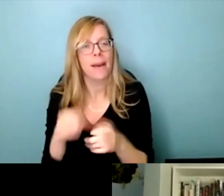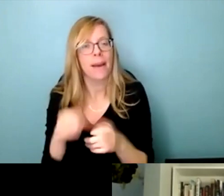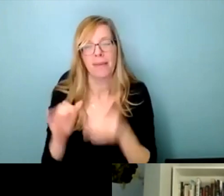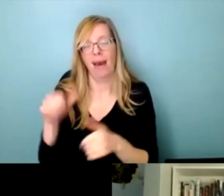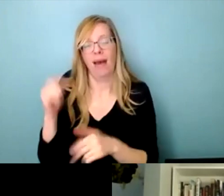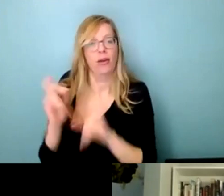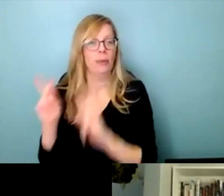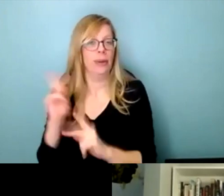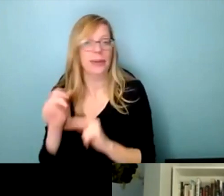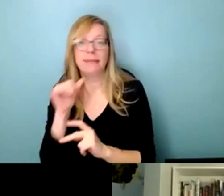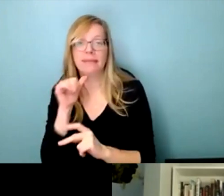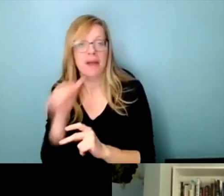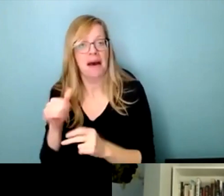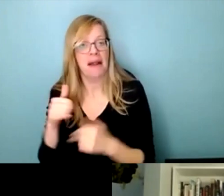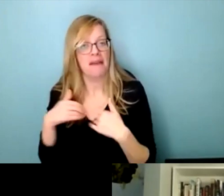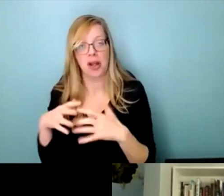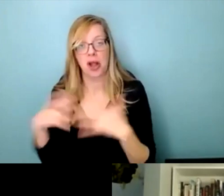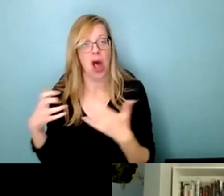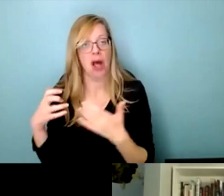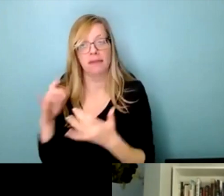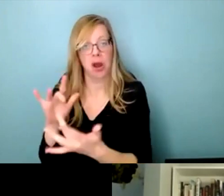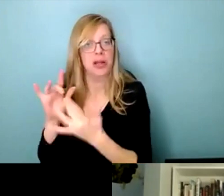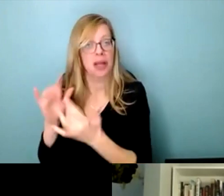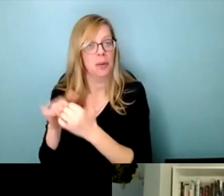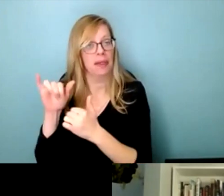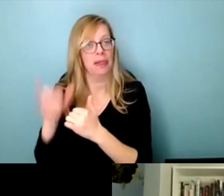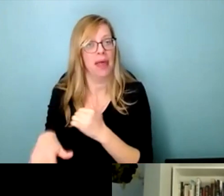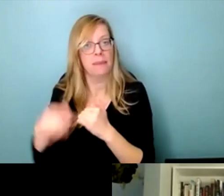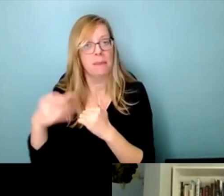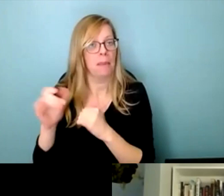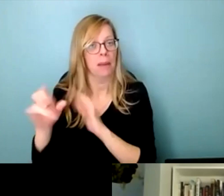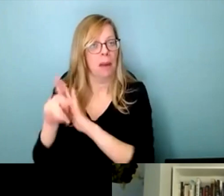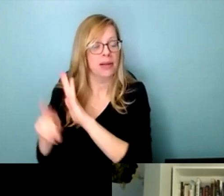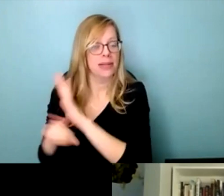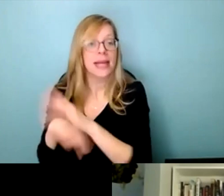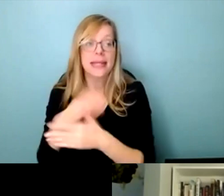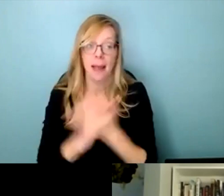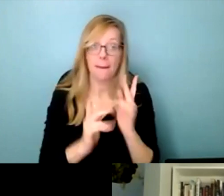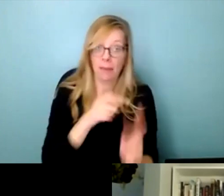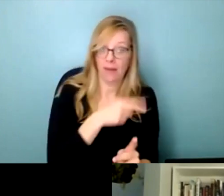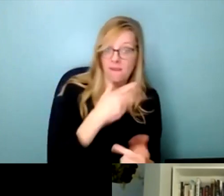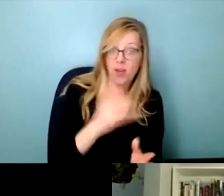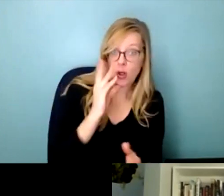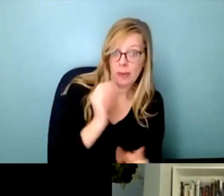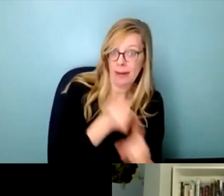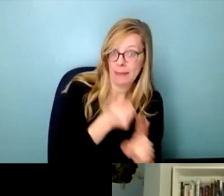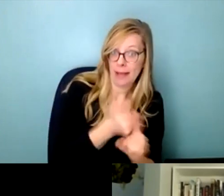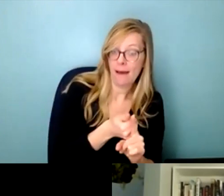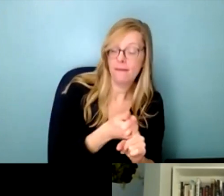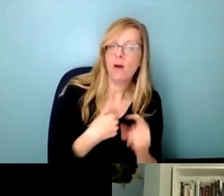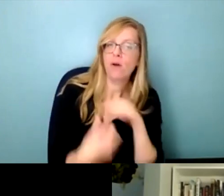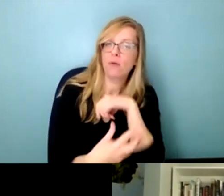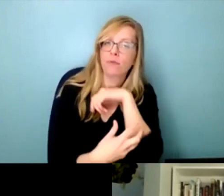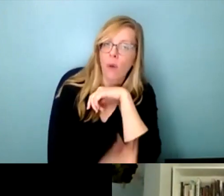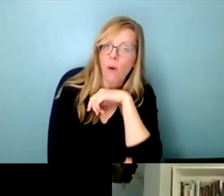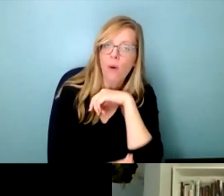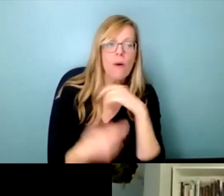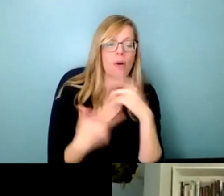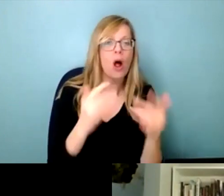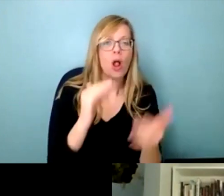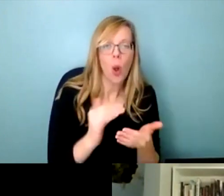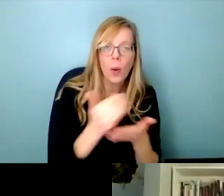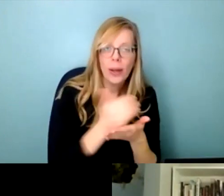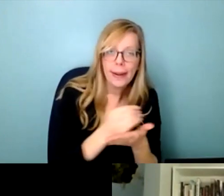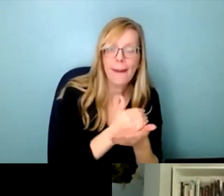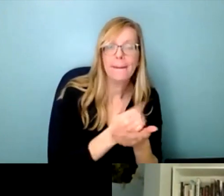that way. Um, many folks who experience the front end of public policy are, are low income or communities who have been made more vulnerable